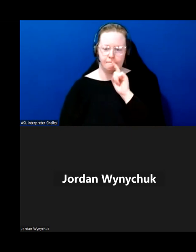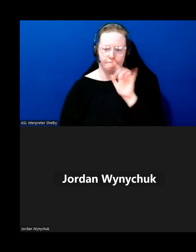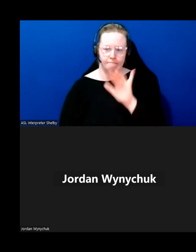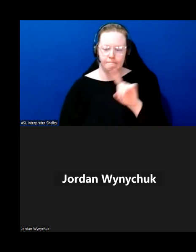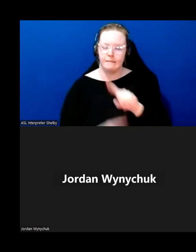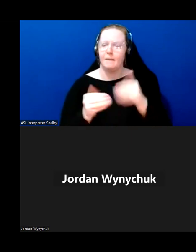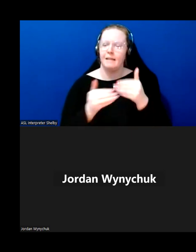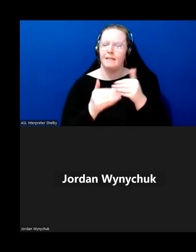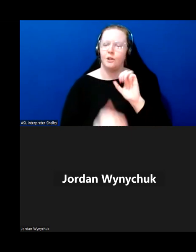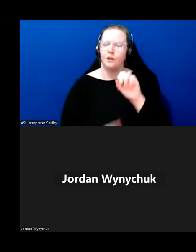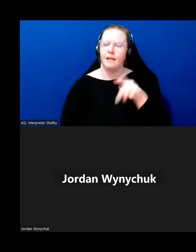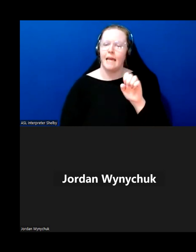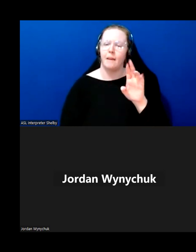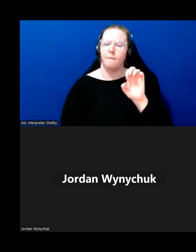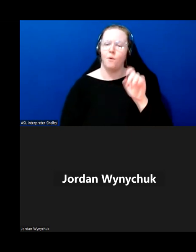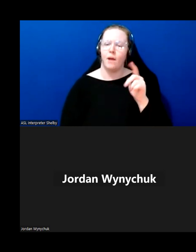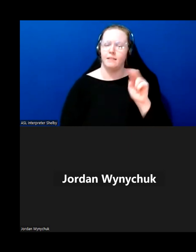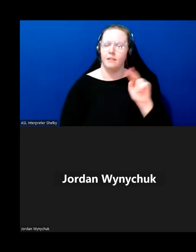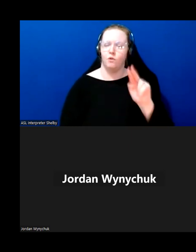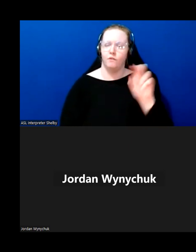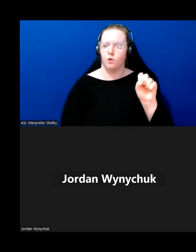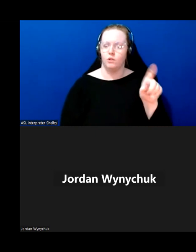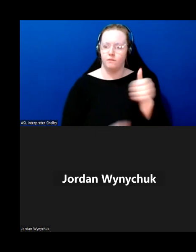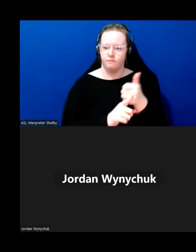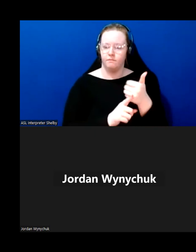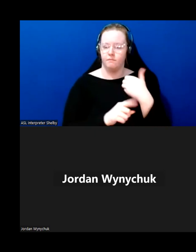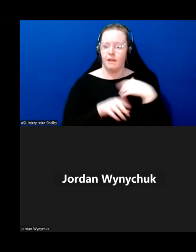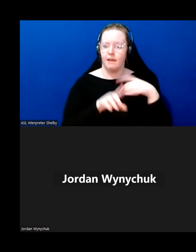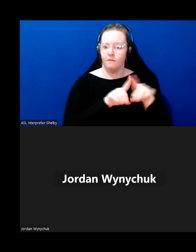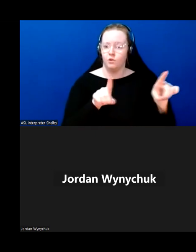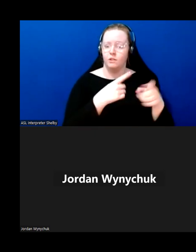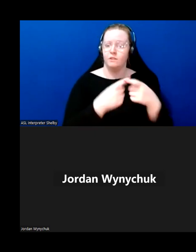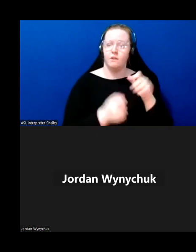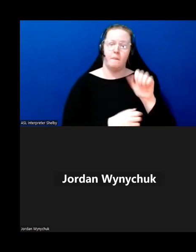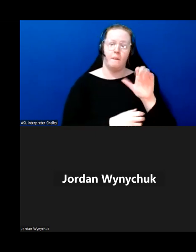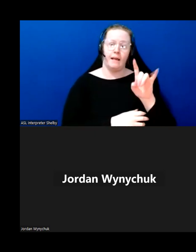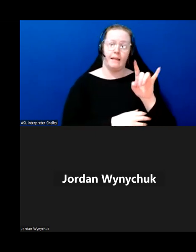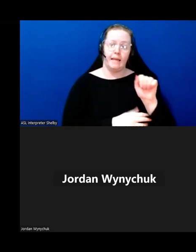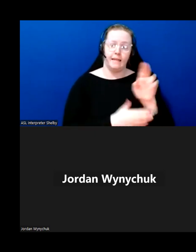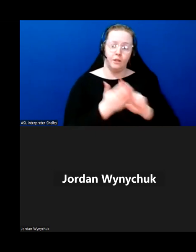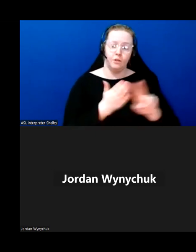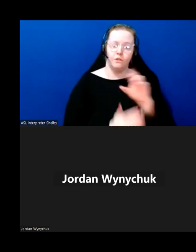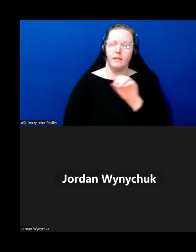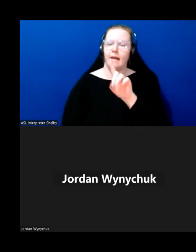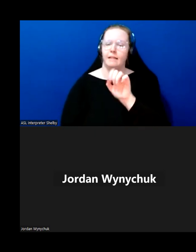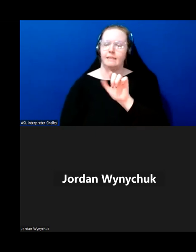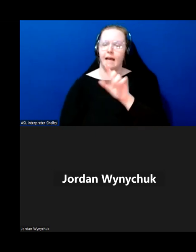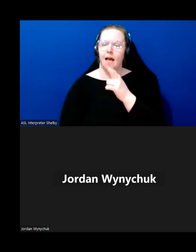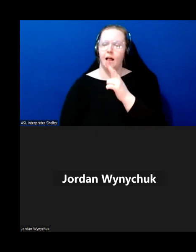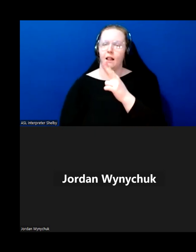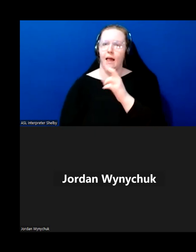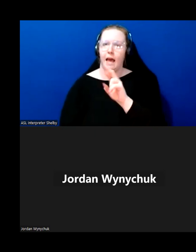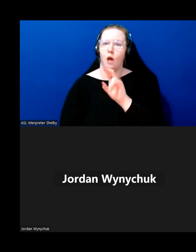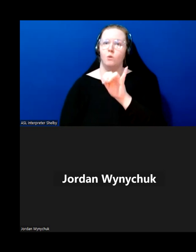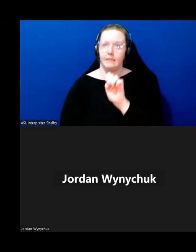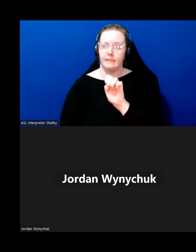nova scotia he holds degrees from both acadia university and dalhousie most of his professional experience